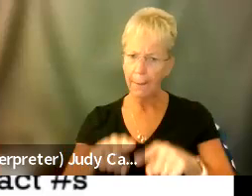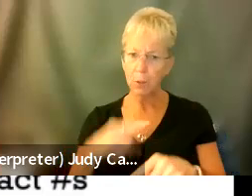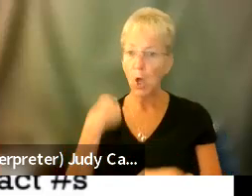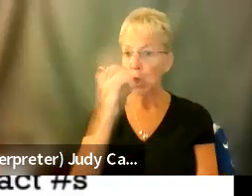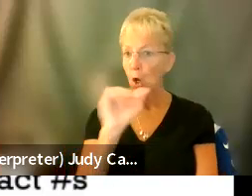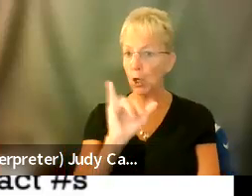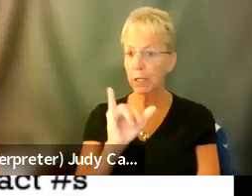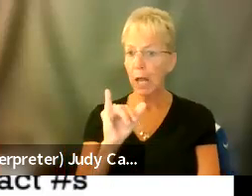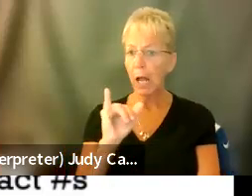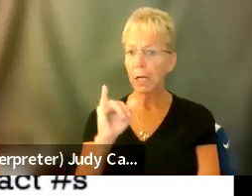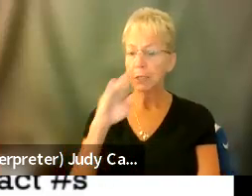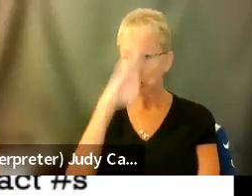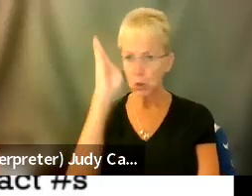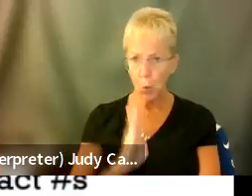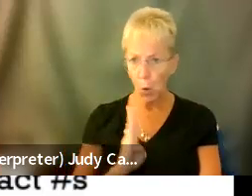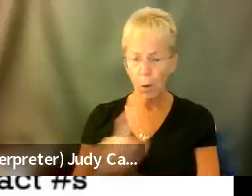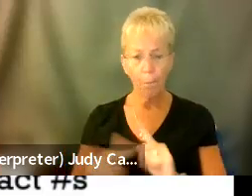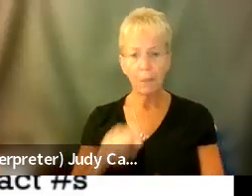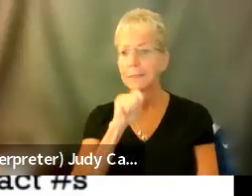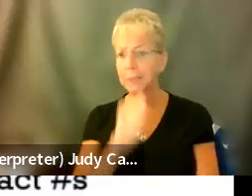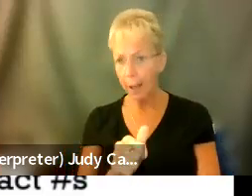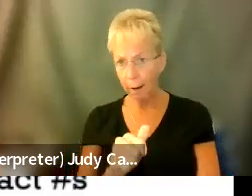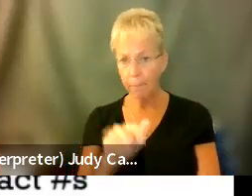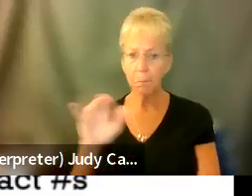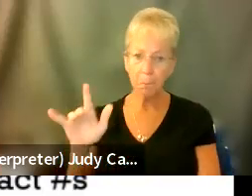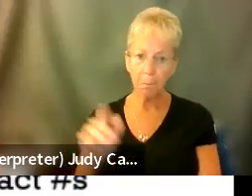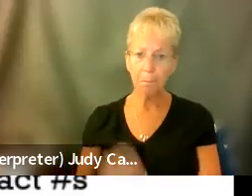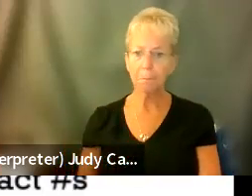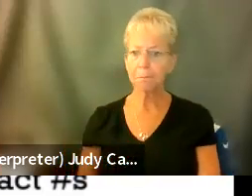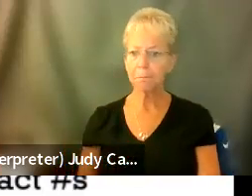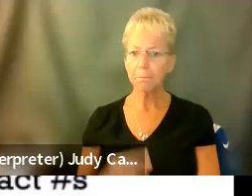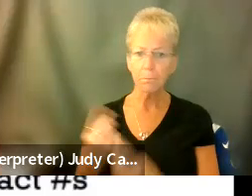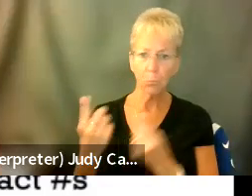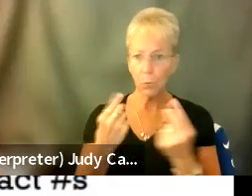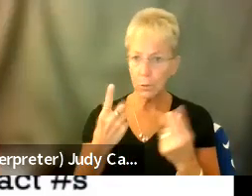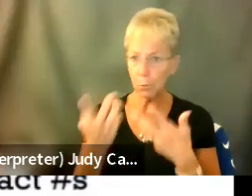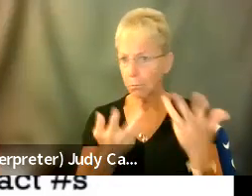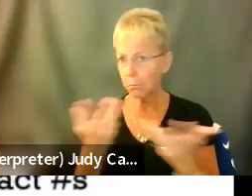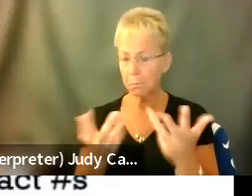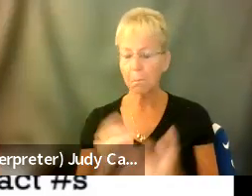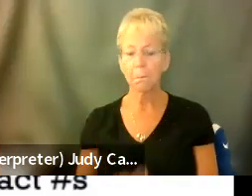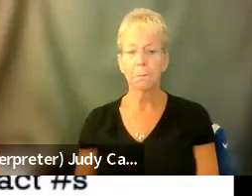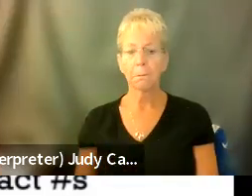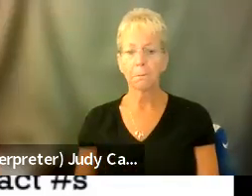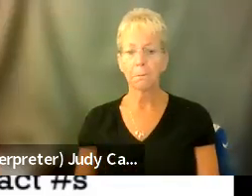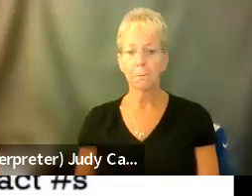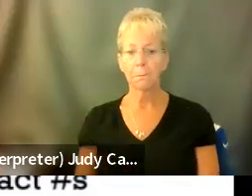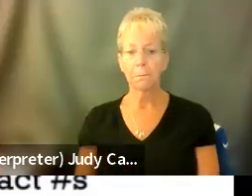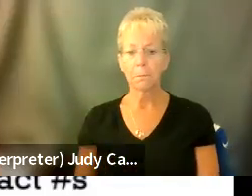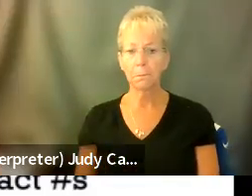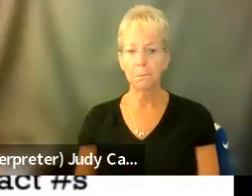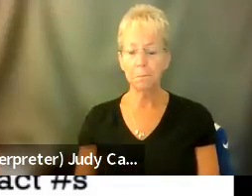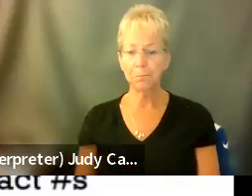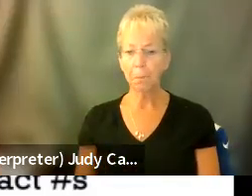like I'm having a stroke, but it's not. And here's, um, what you need to do in this kind of situation. Um,